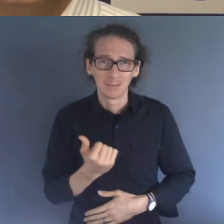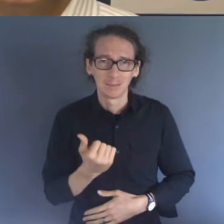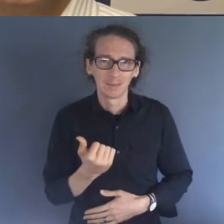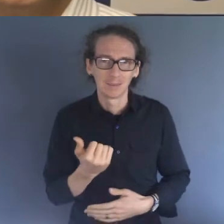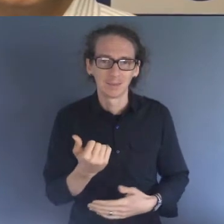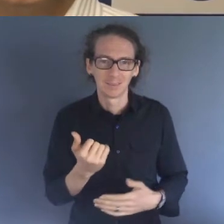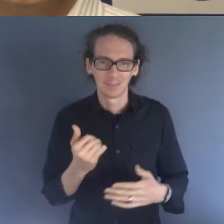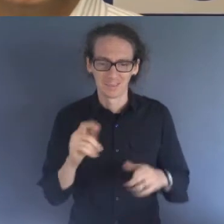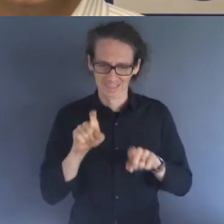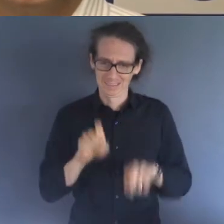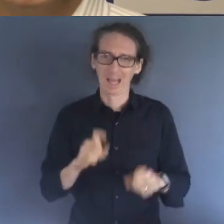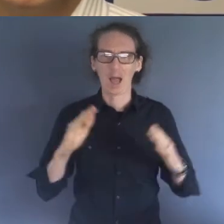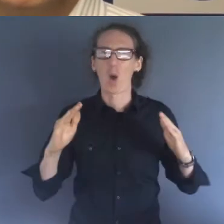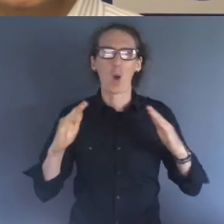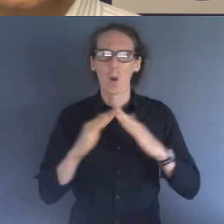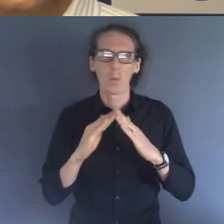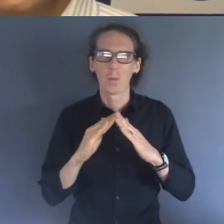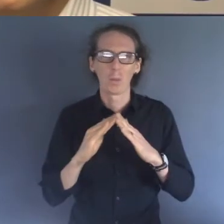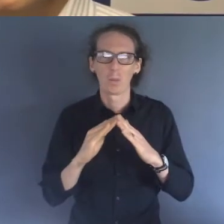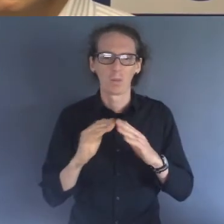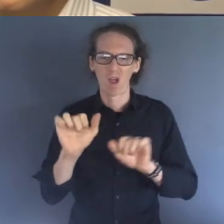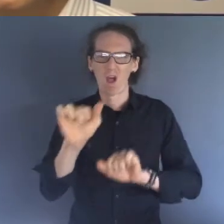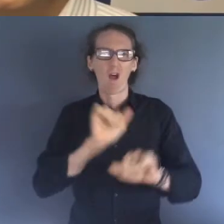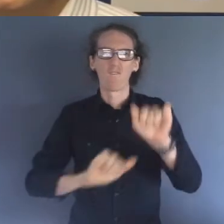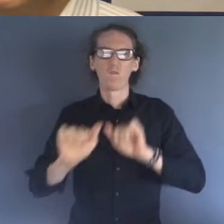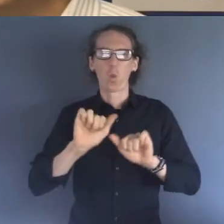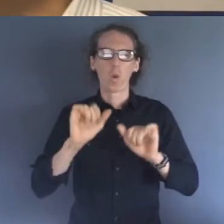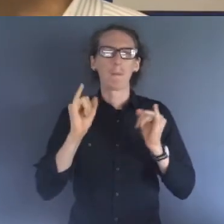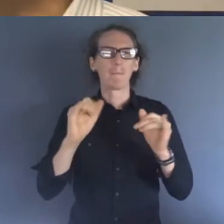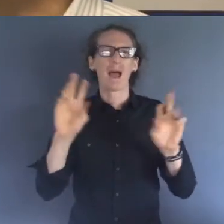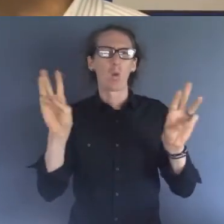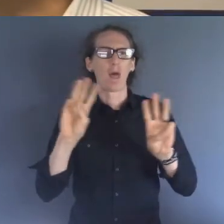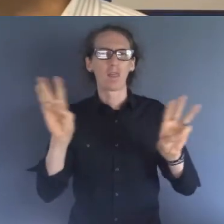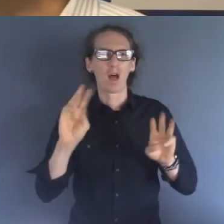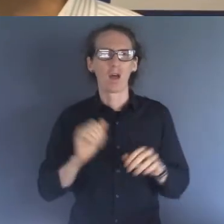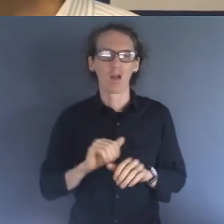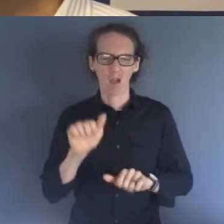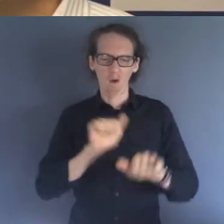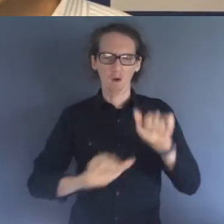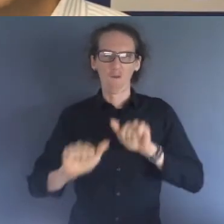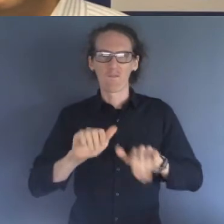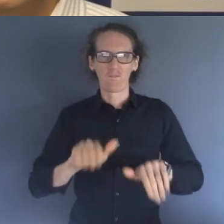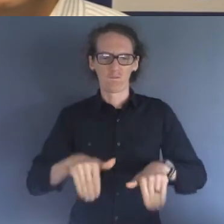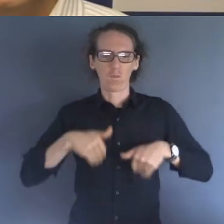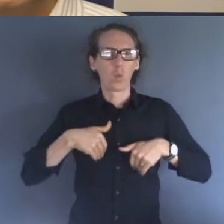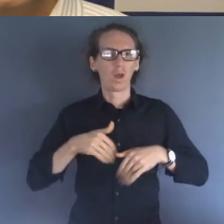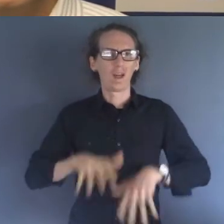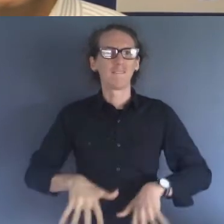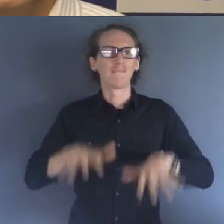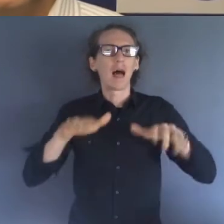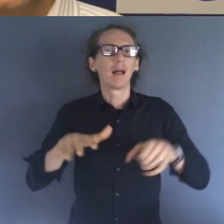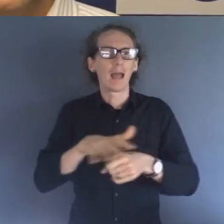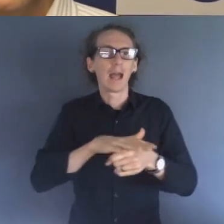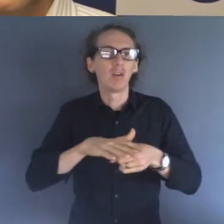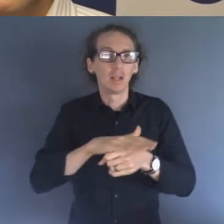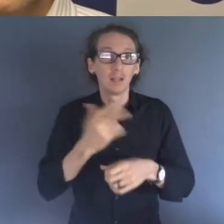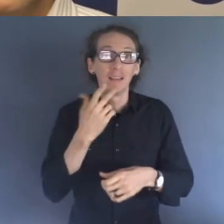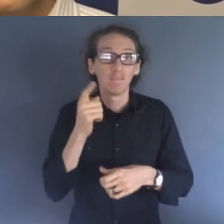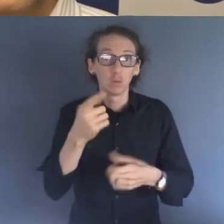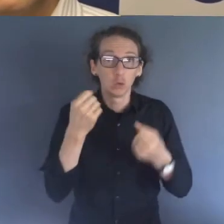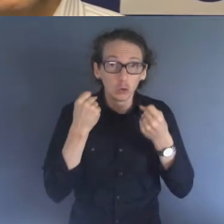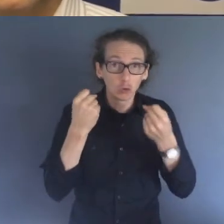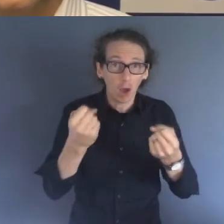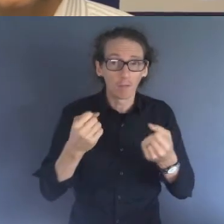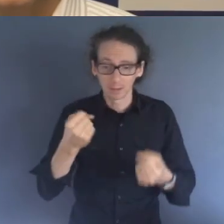stay inside, stay away from the weather, keep away from flooded areas and if you're out and about in your cars and vehicles,